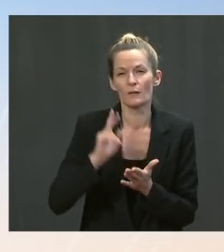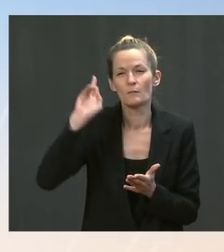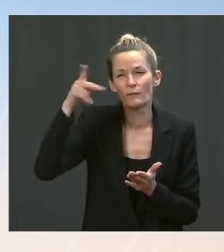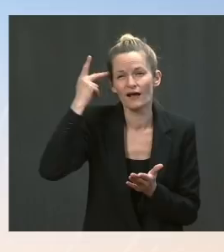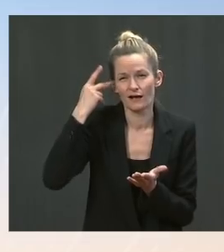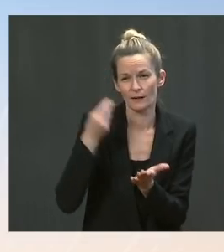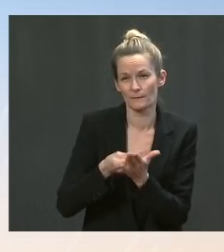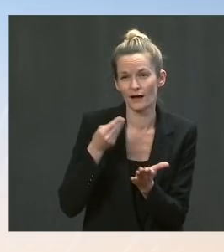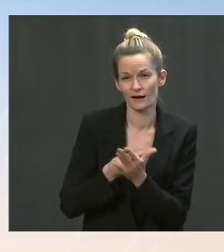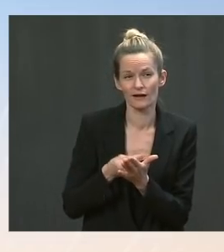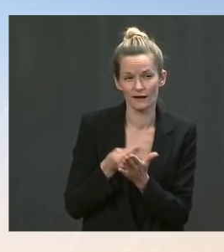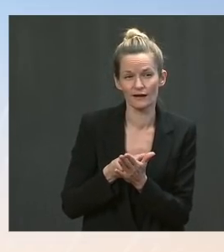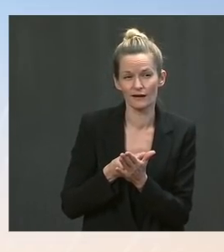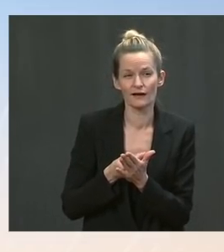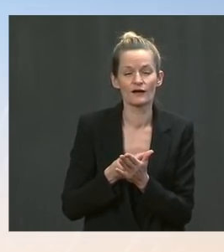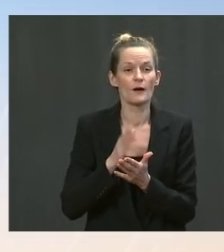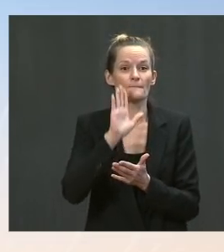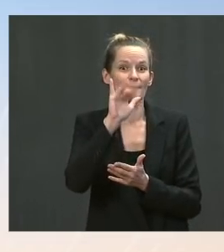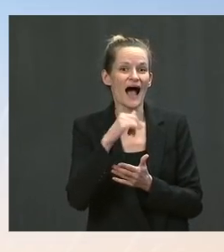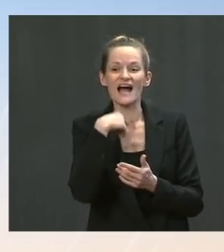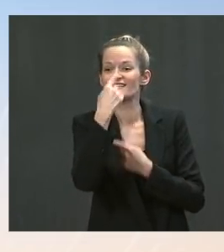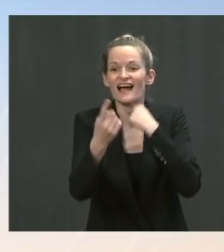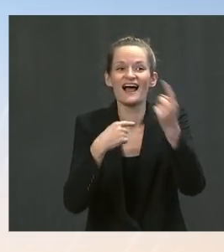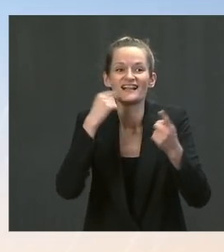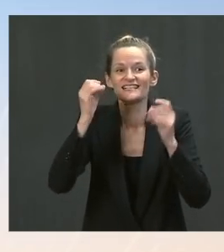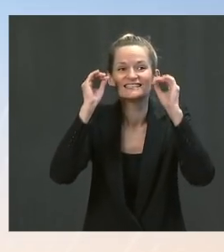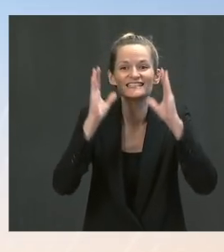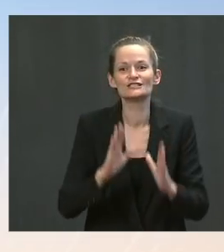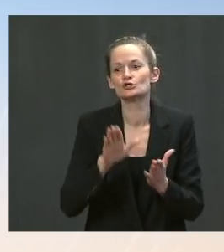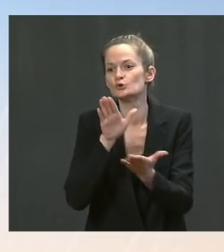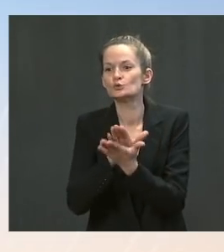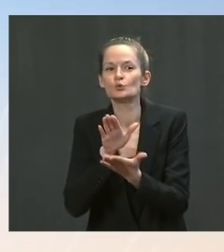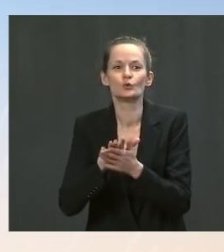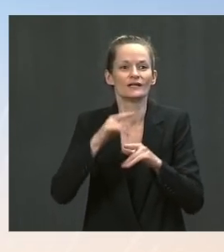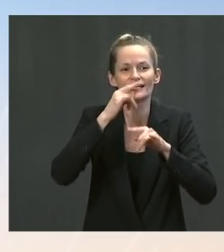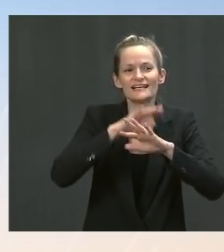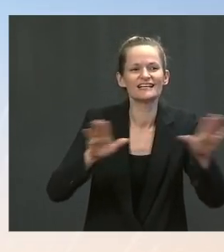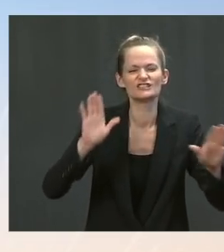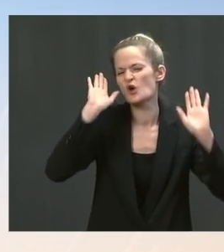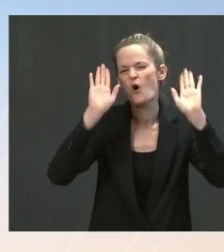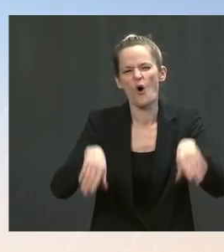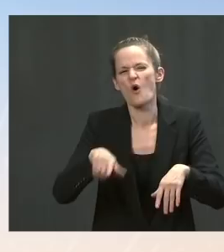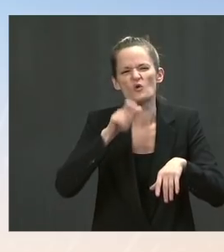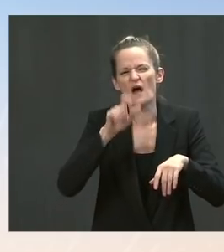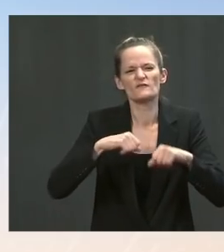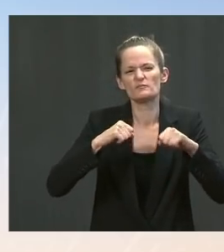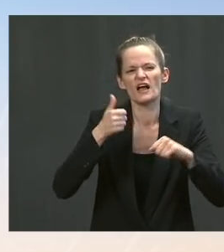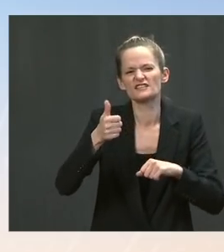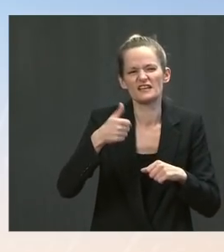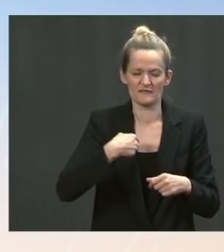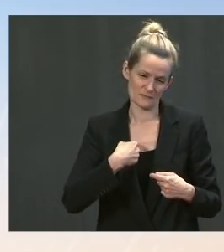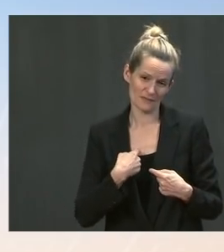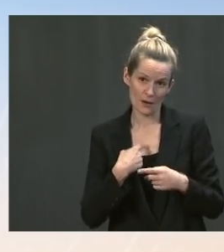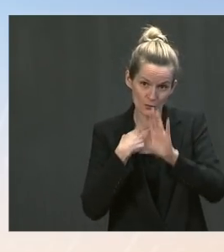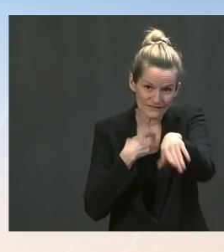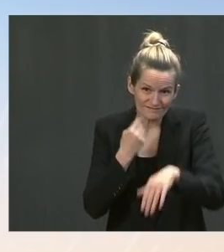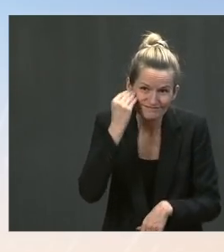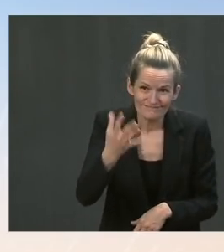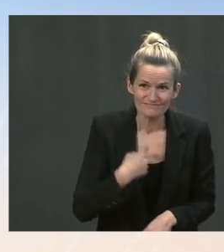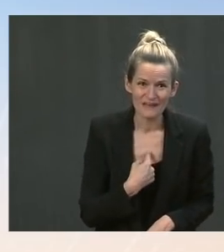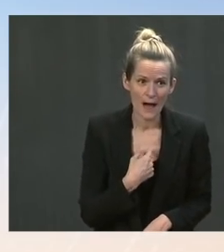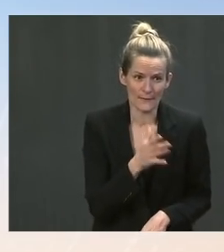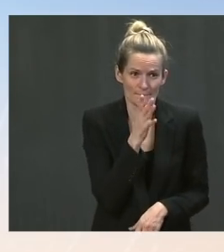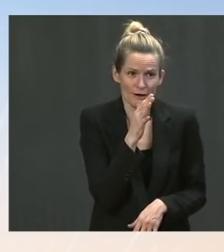and others from protecting themselves and the students in their classroom. And as a mother myself, that's concerning, and I'm sure it's concerning to